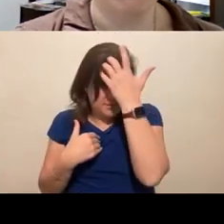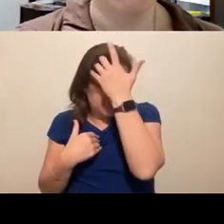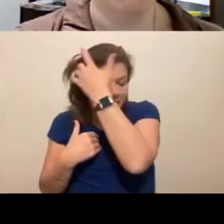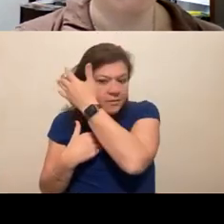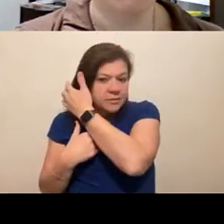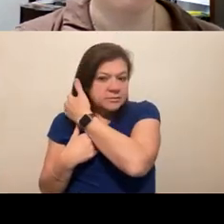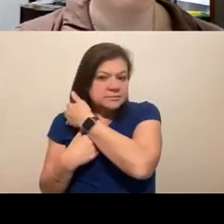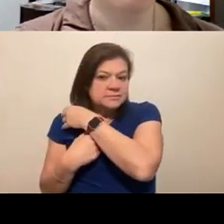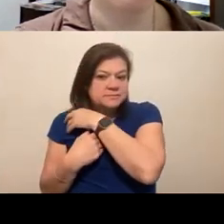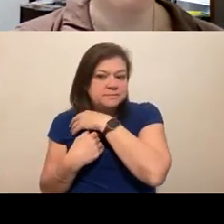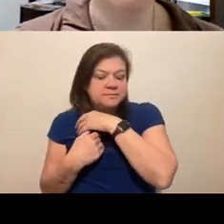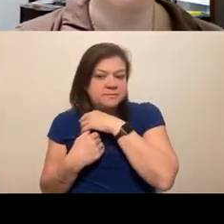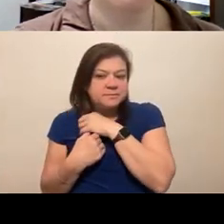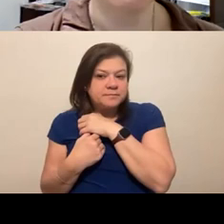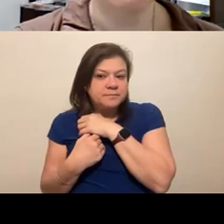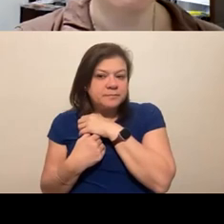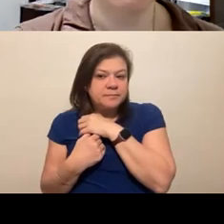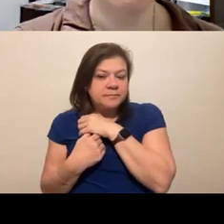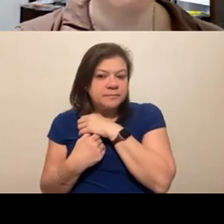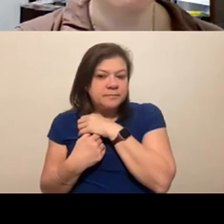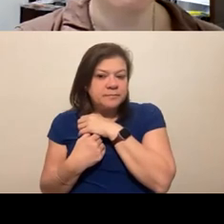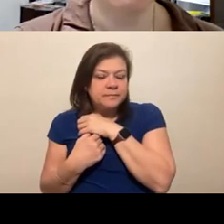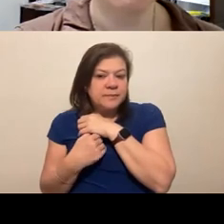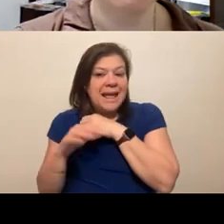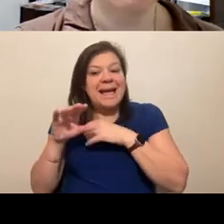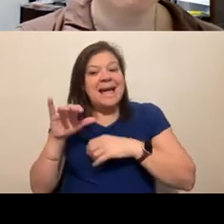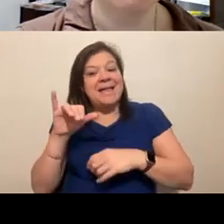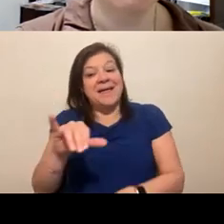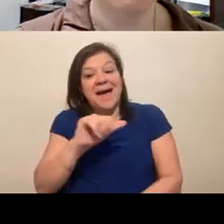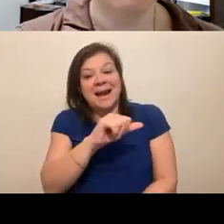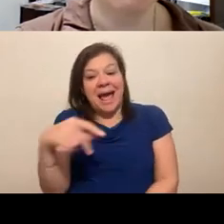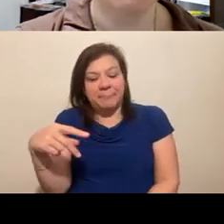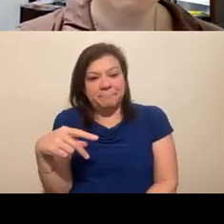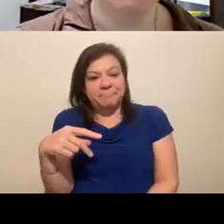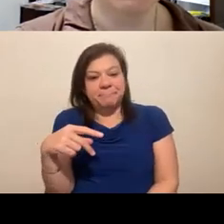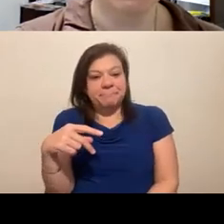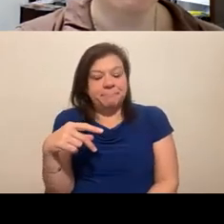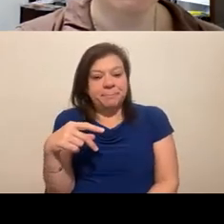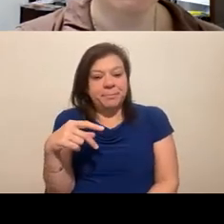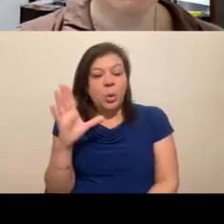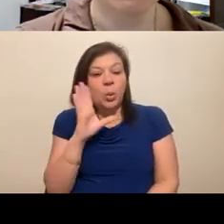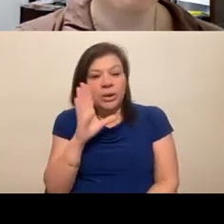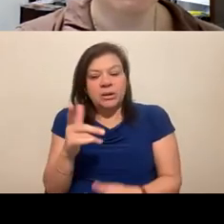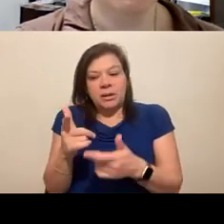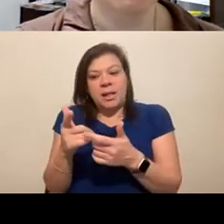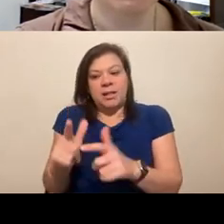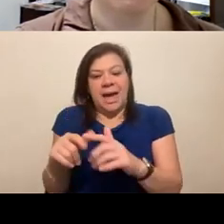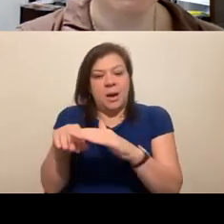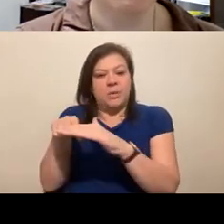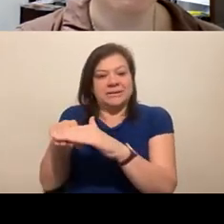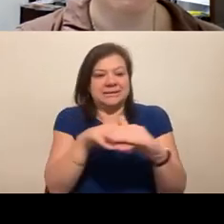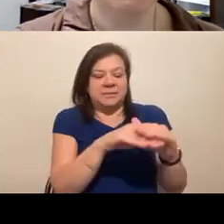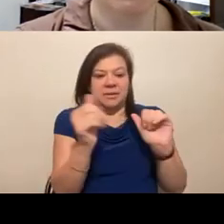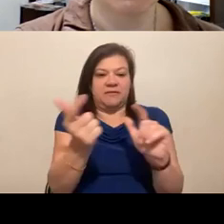if there is one that will enable, you know, they'll enable to make it as accessible to everybody as possible.